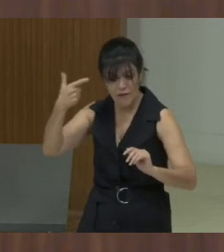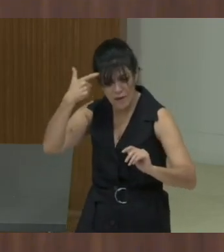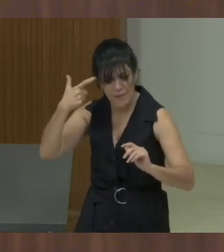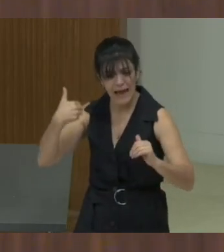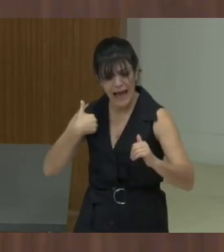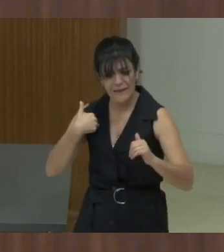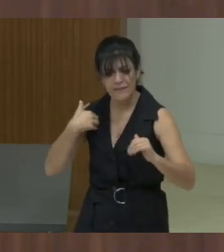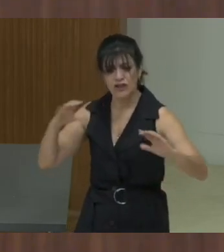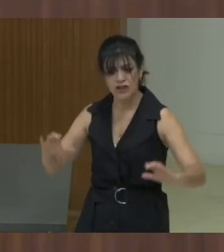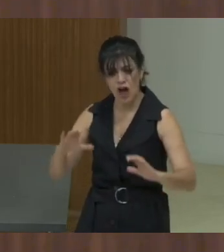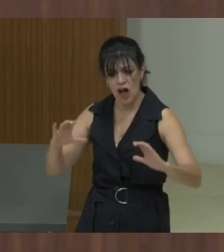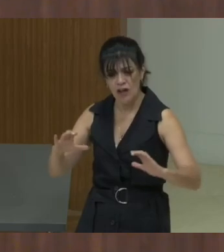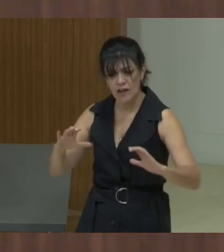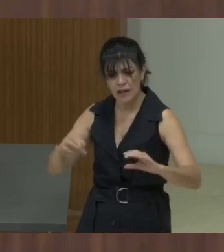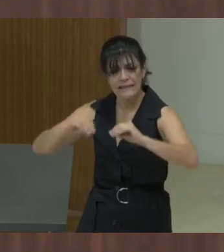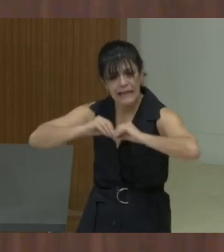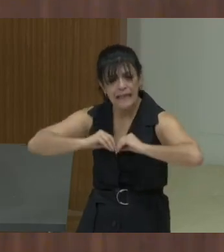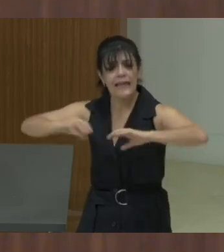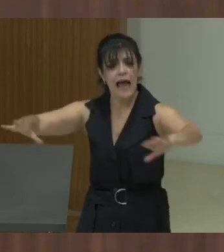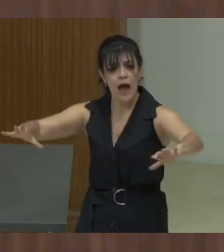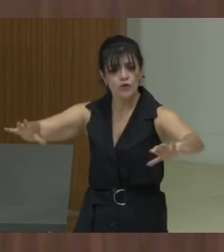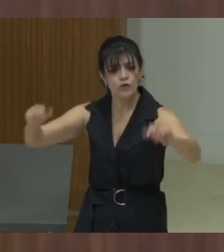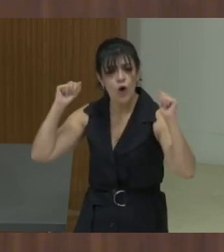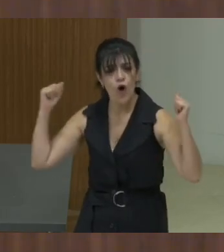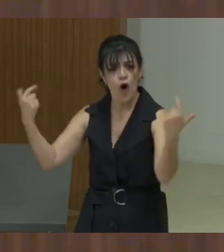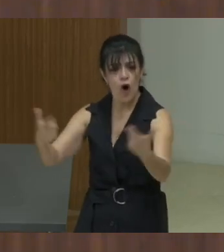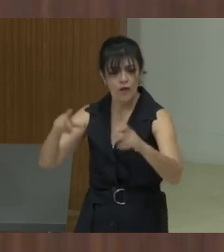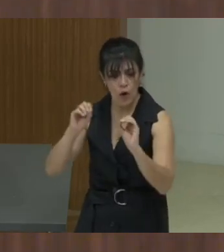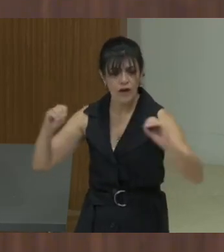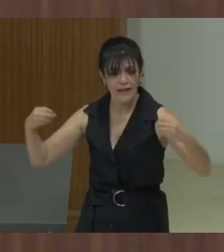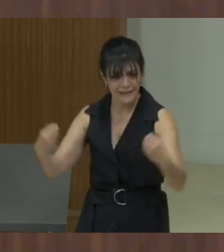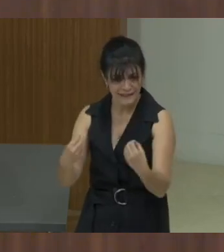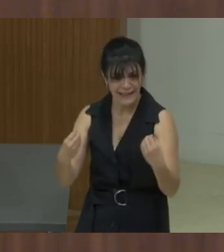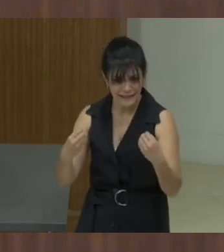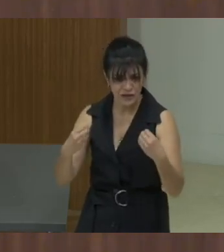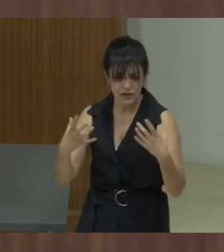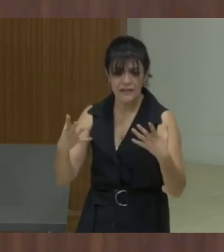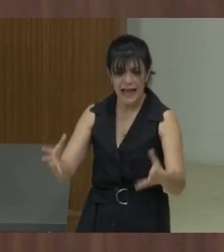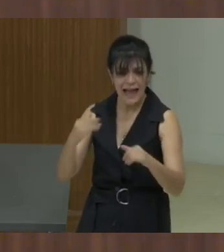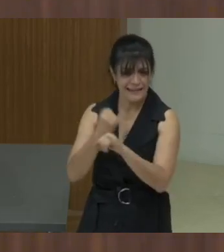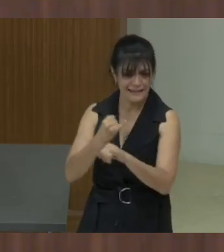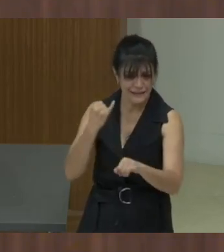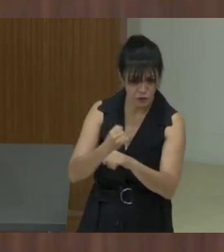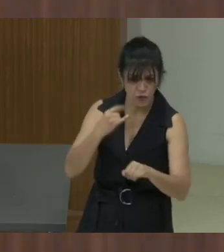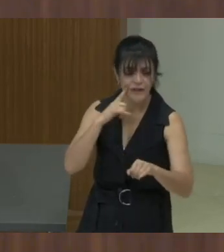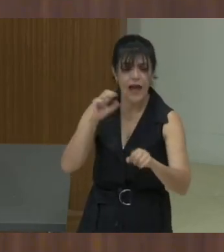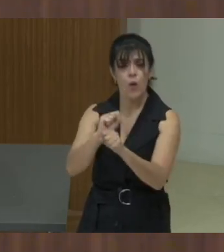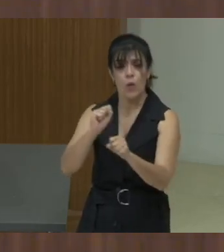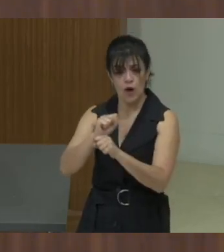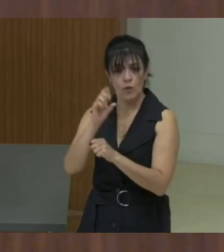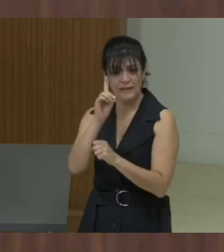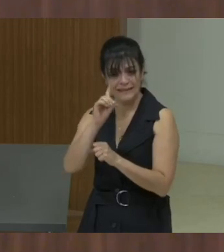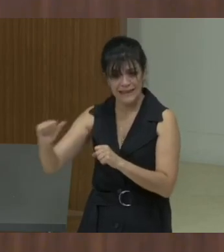uh, they have sent out the guidelines to all organizations, institutions that work with disabled, uh,